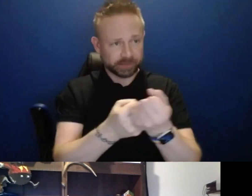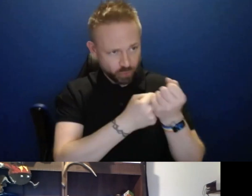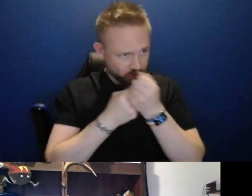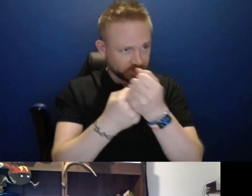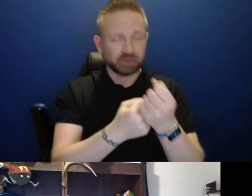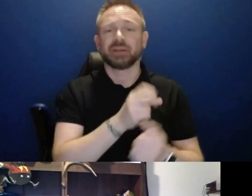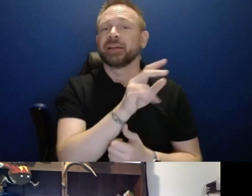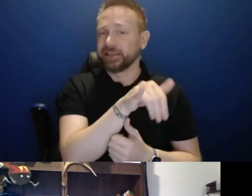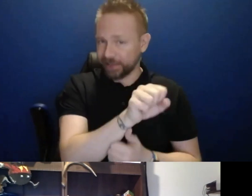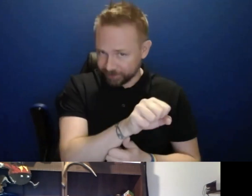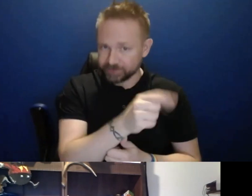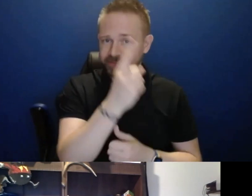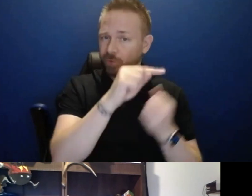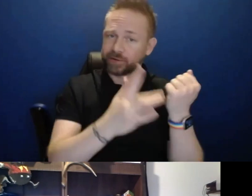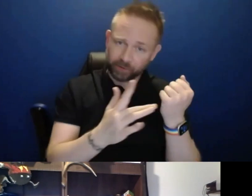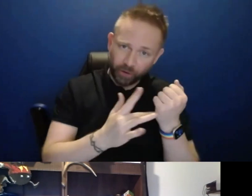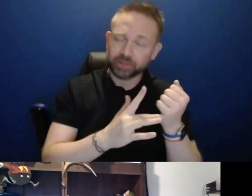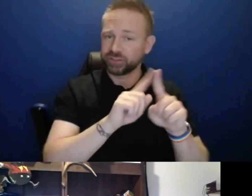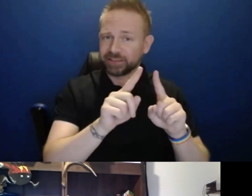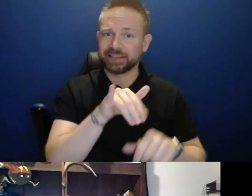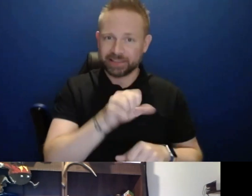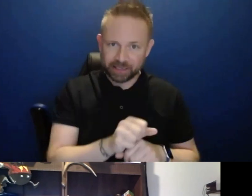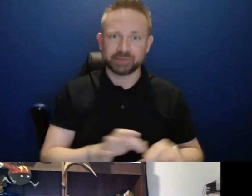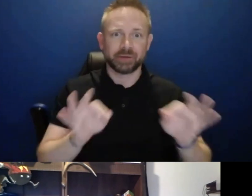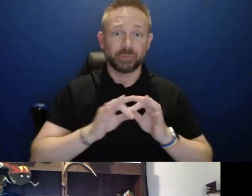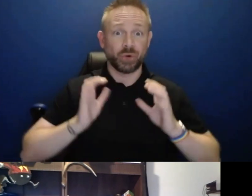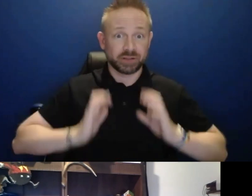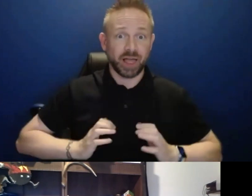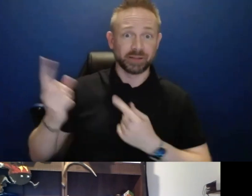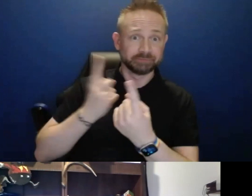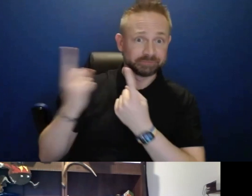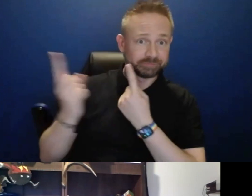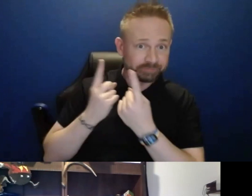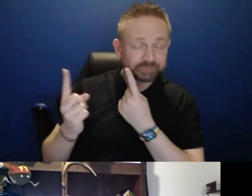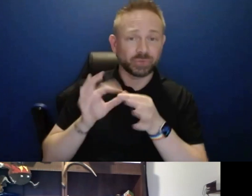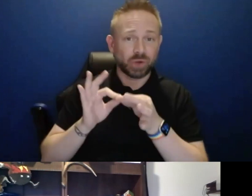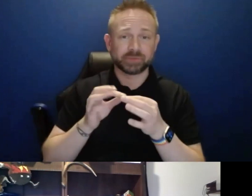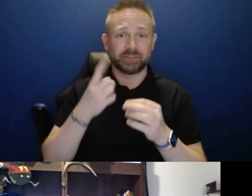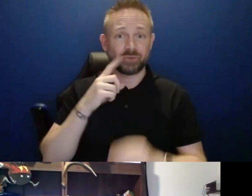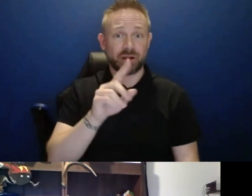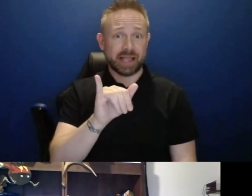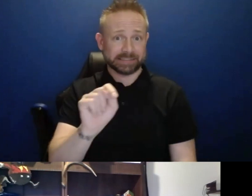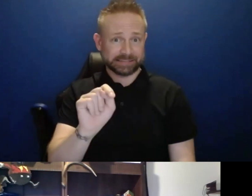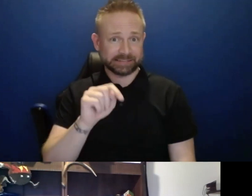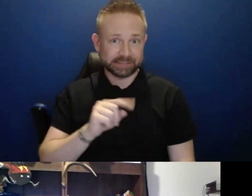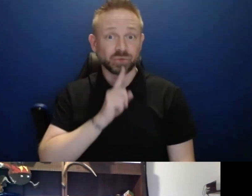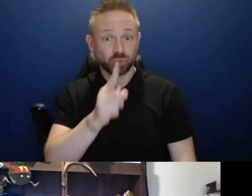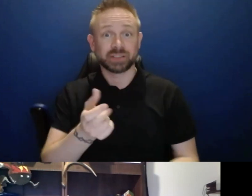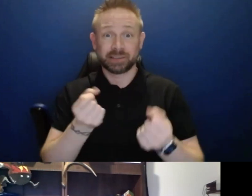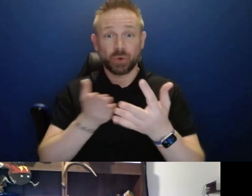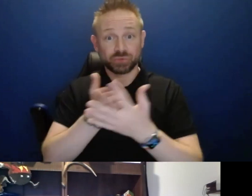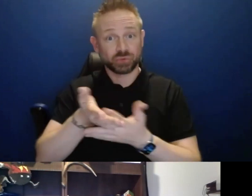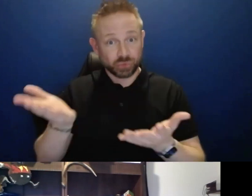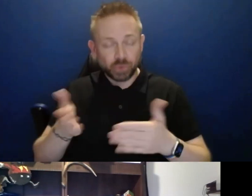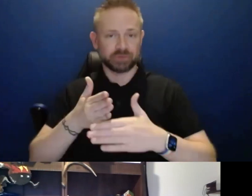that client facing part of IT, a large part of that will come out through shared services.